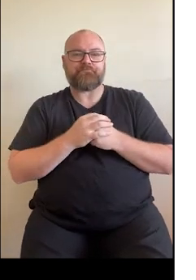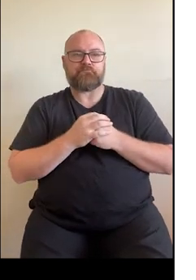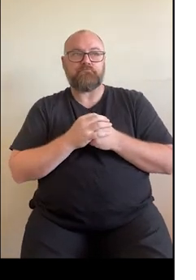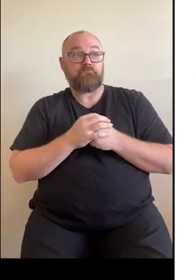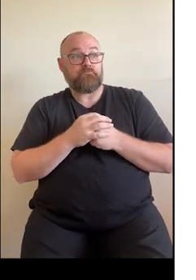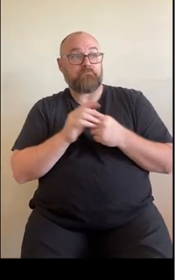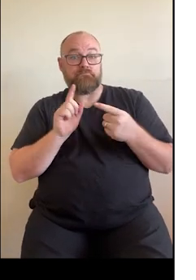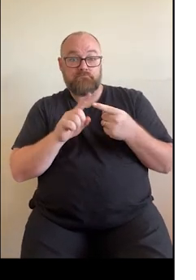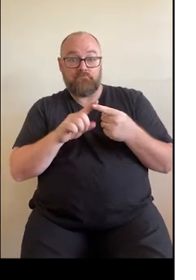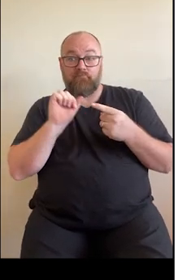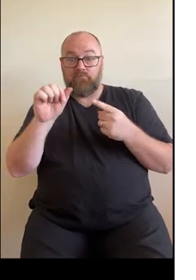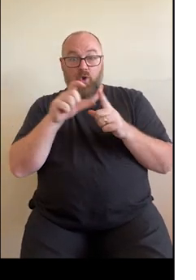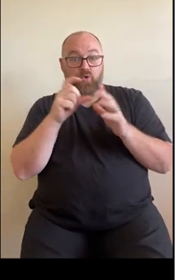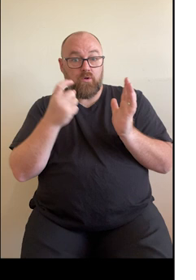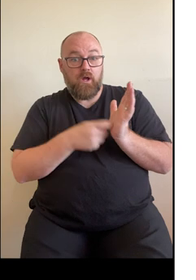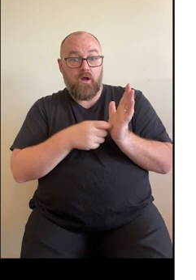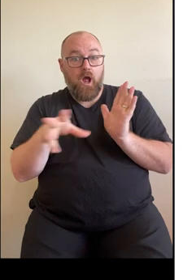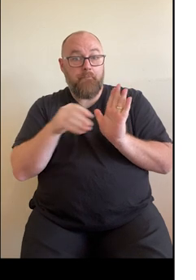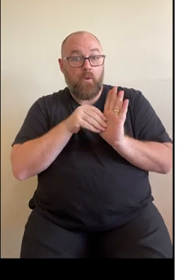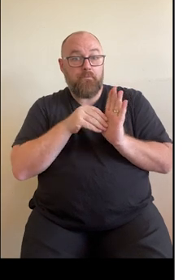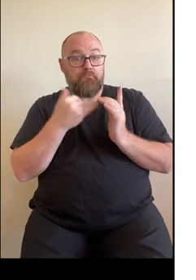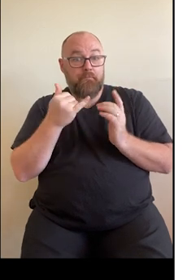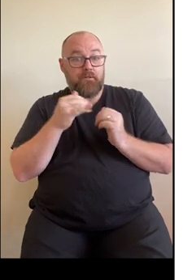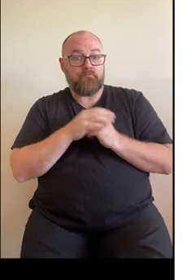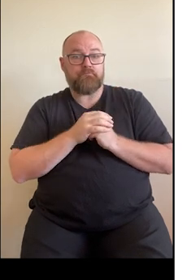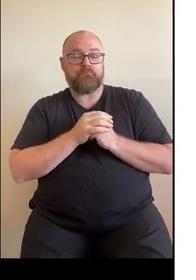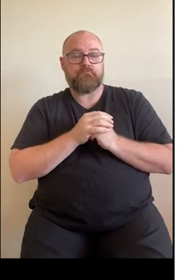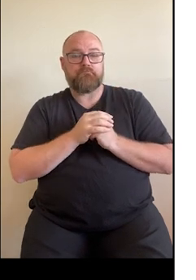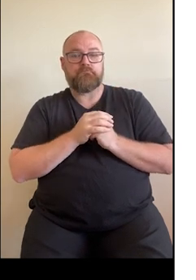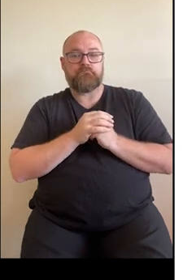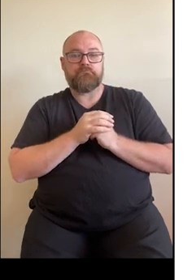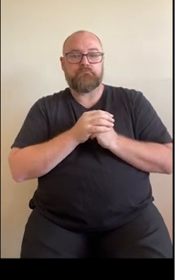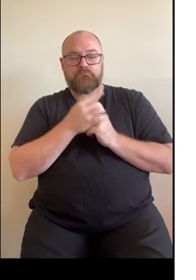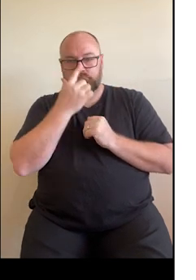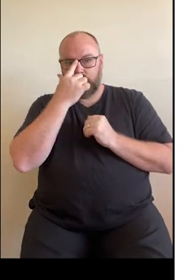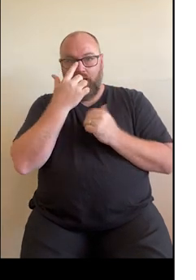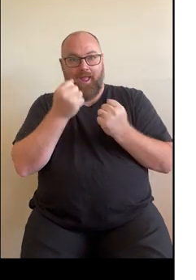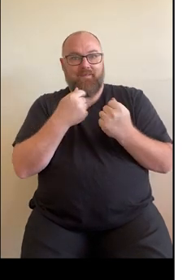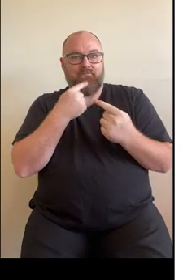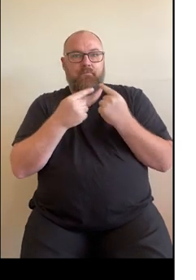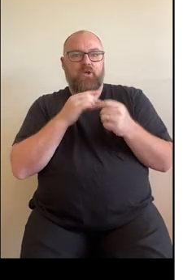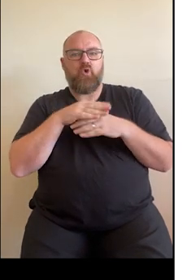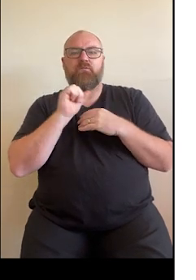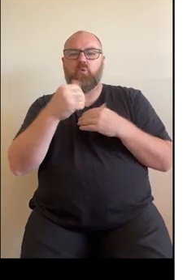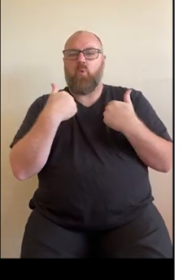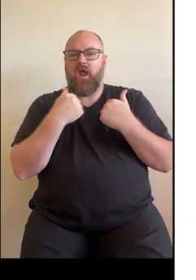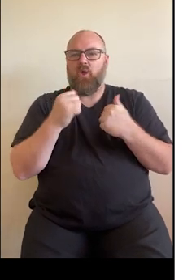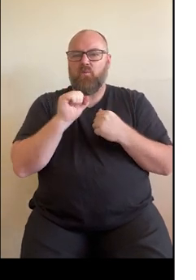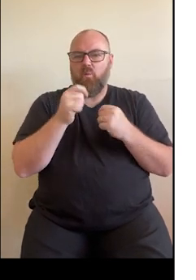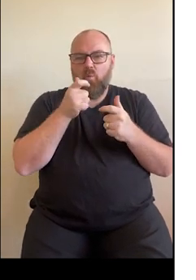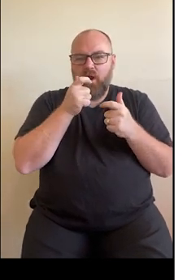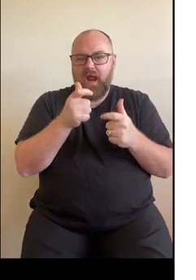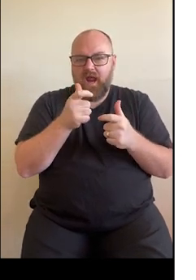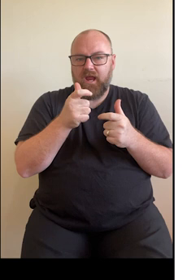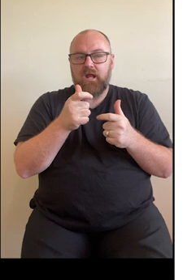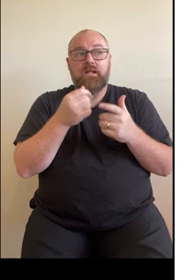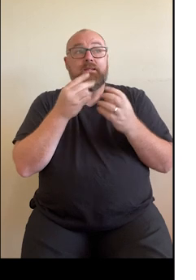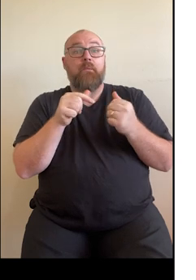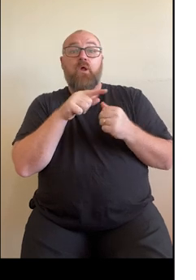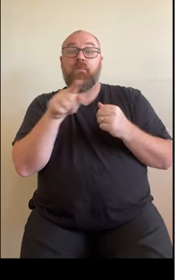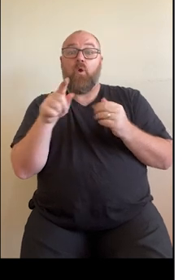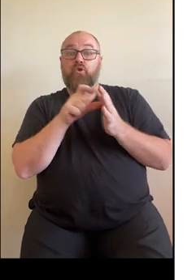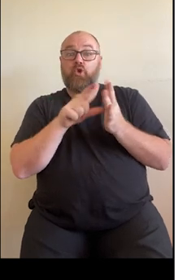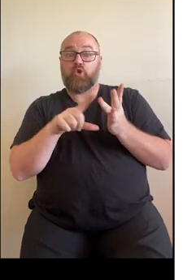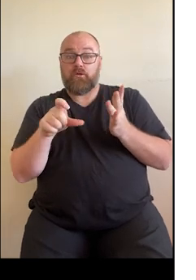Firstly, your healthcare providers may upload clinical documents which contain information about your health and care. Some of these types of documents